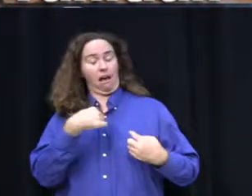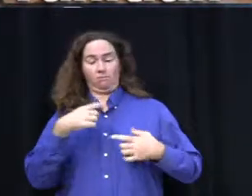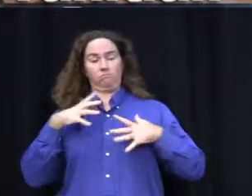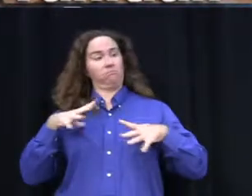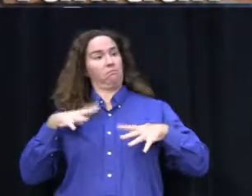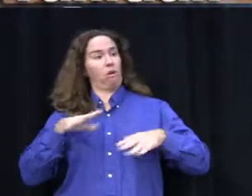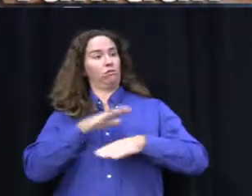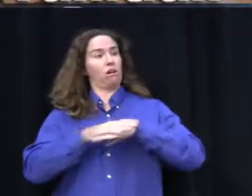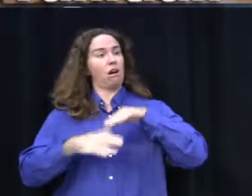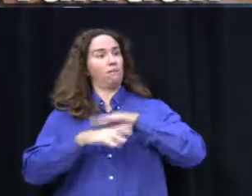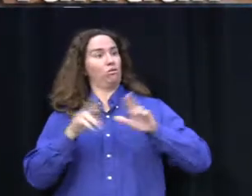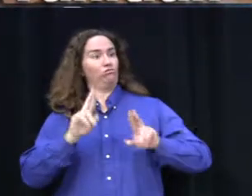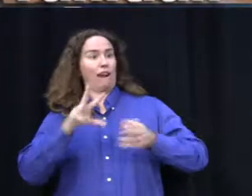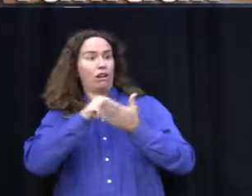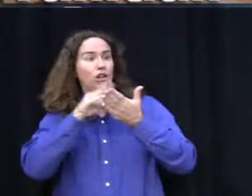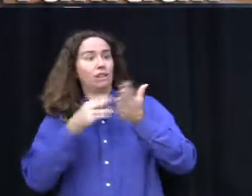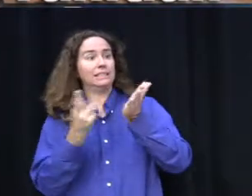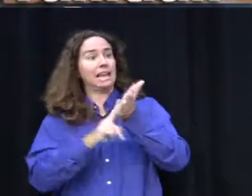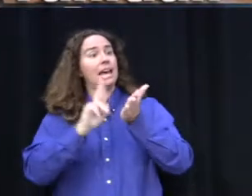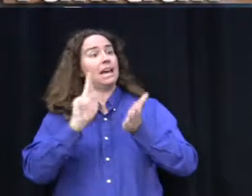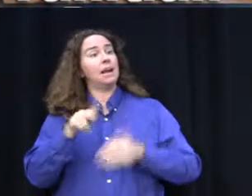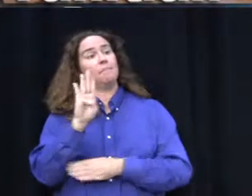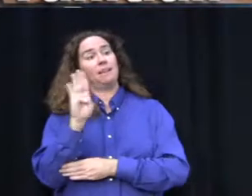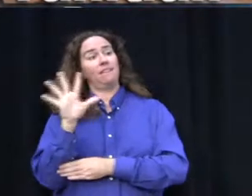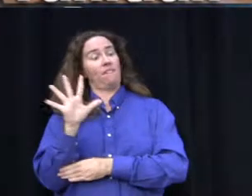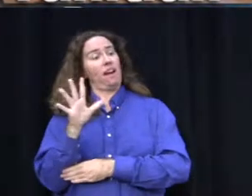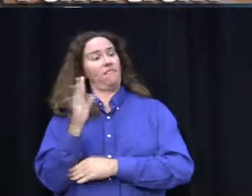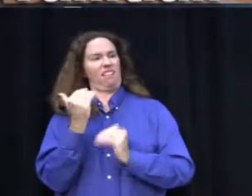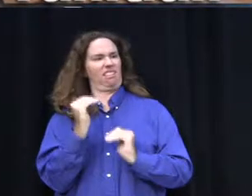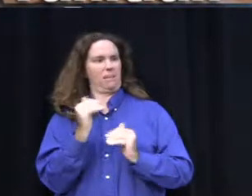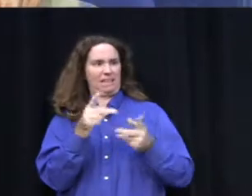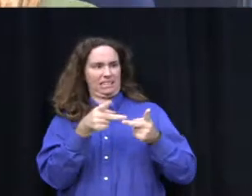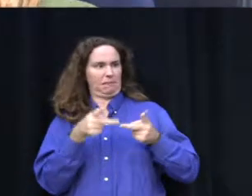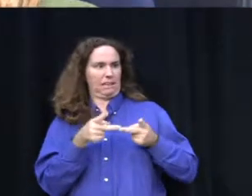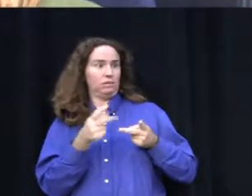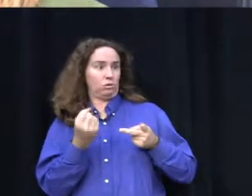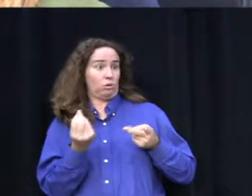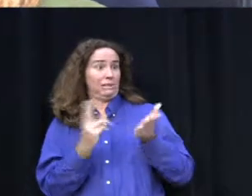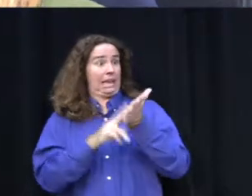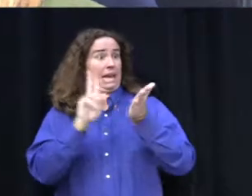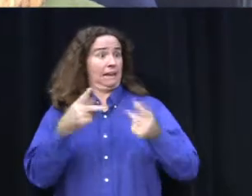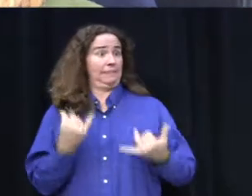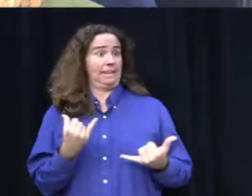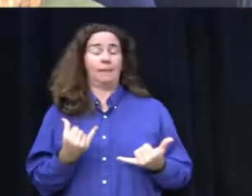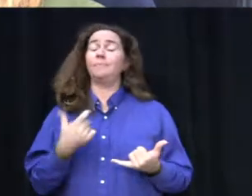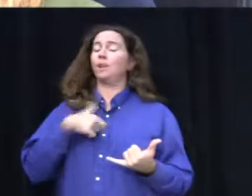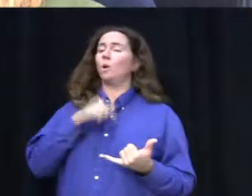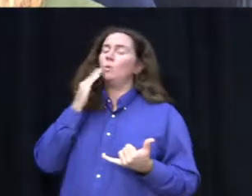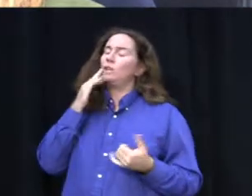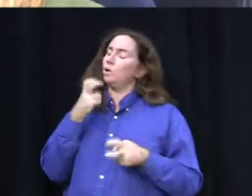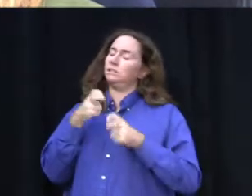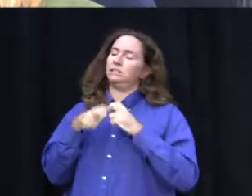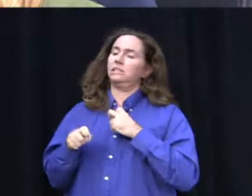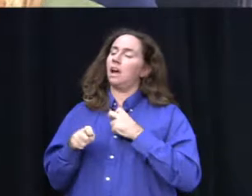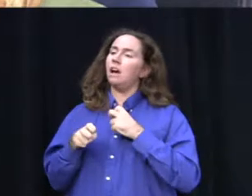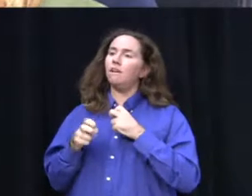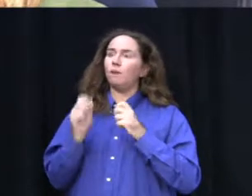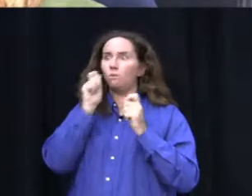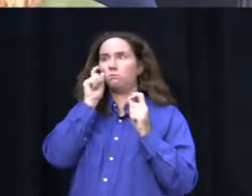clothes and be ready to learn. Sign-ups are in room B5 and spaces are limited, so sign up today. We all know how difficult it can